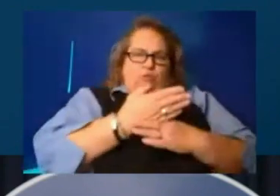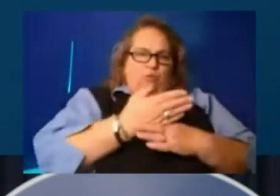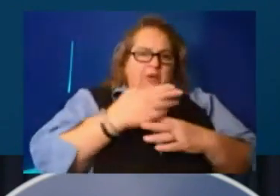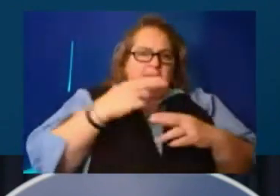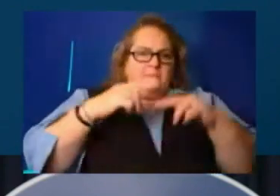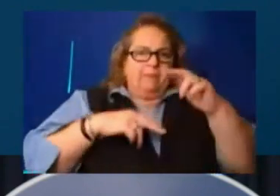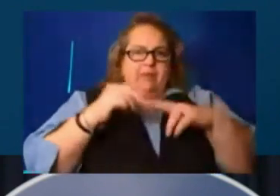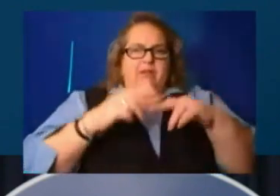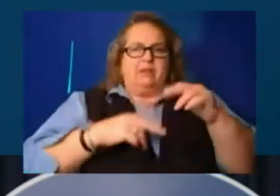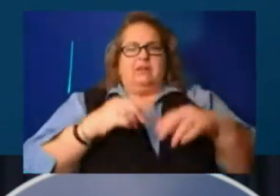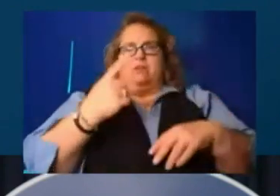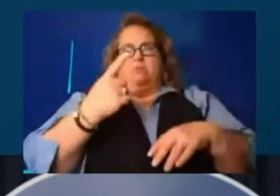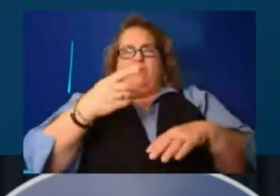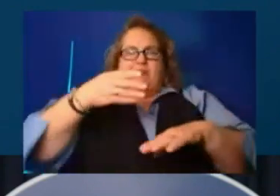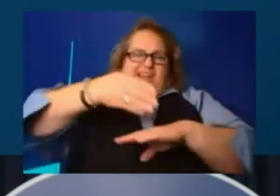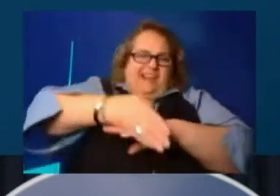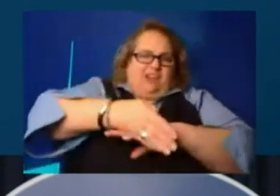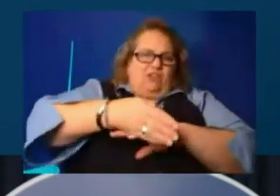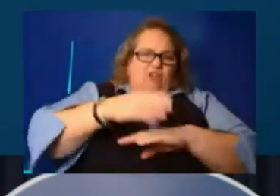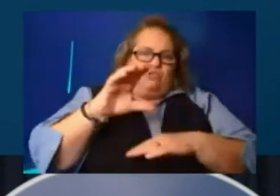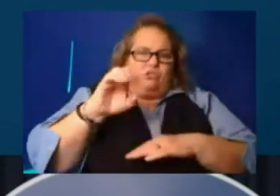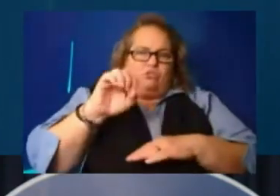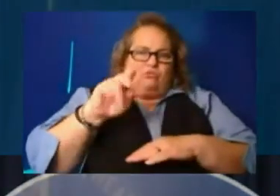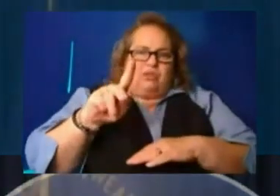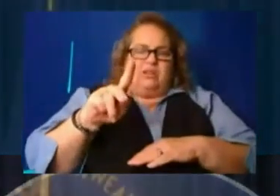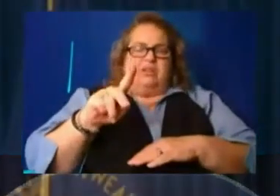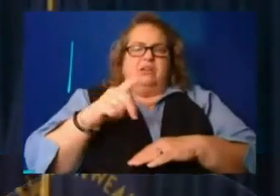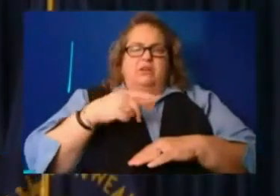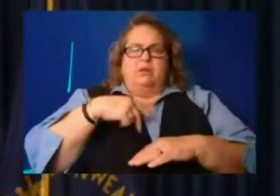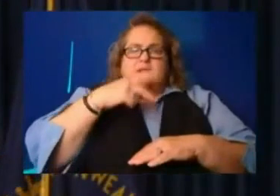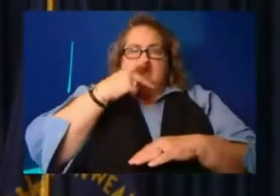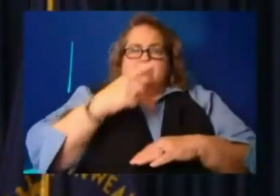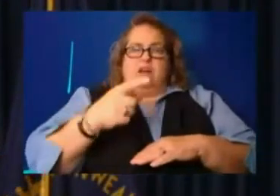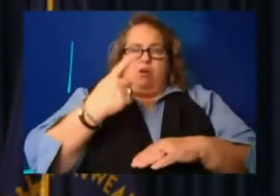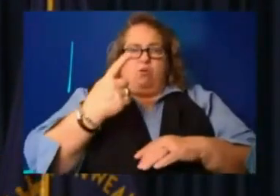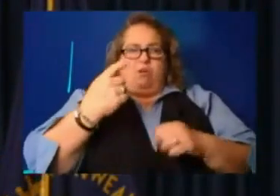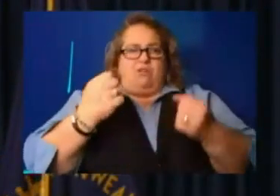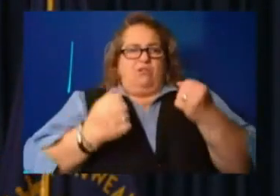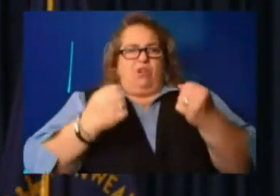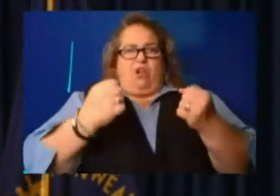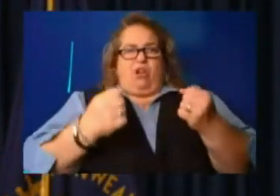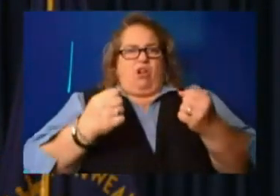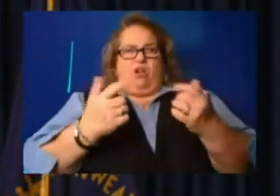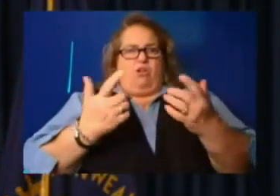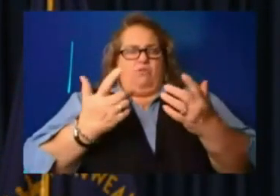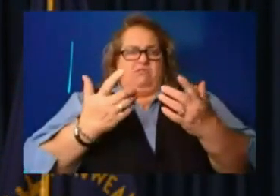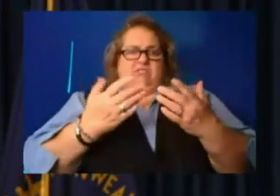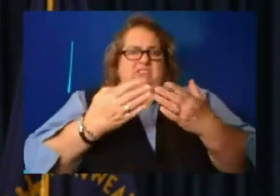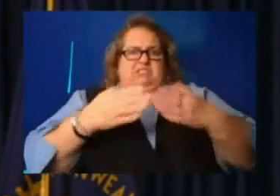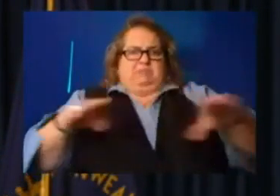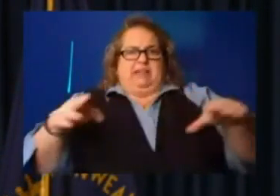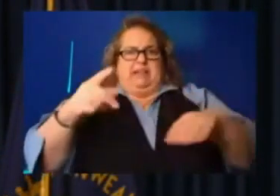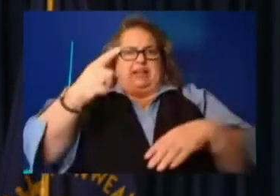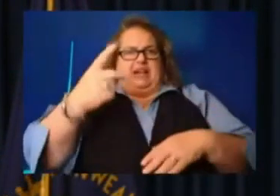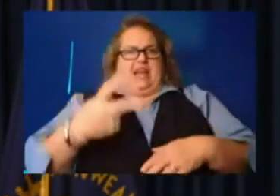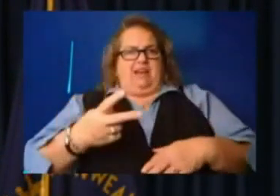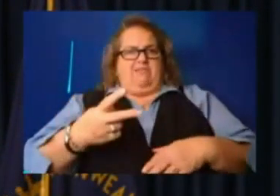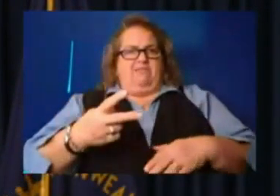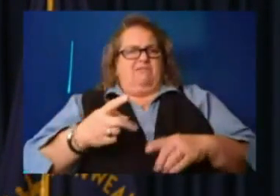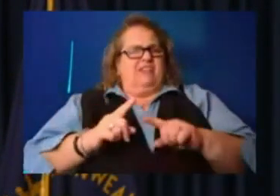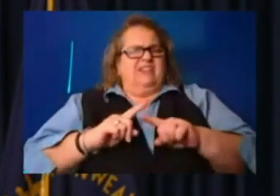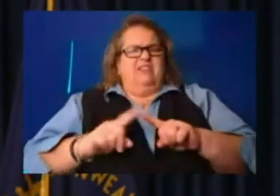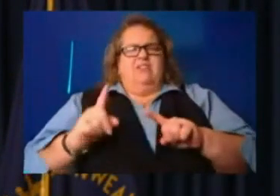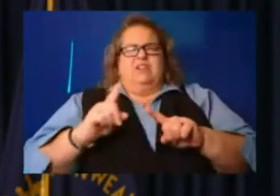the creek we saw a vehicle, you know, basically split in half, uh, all types, um,